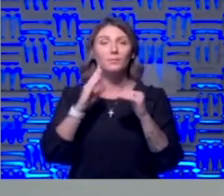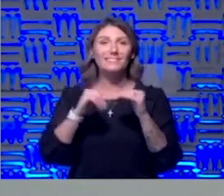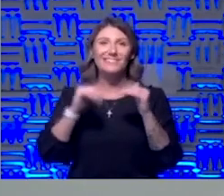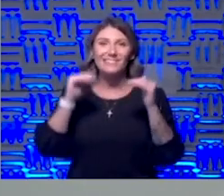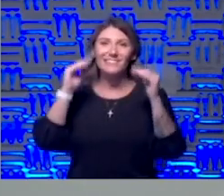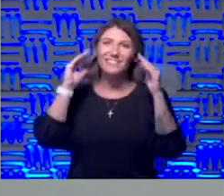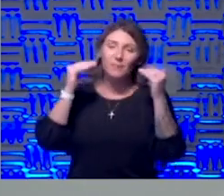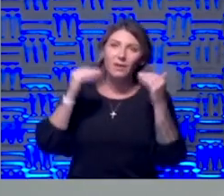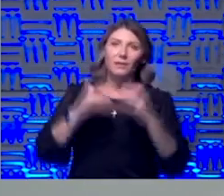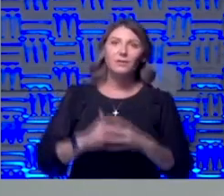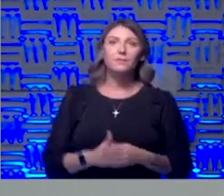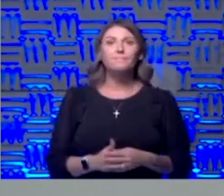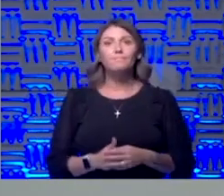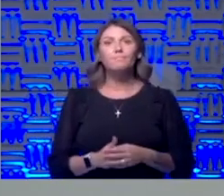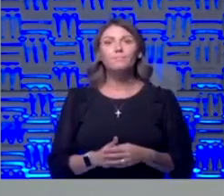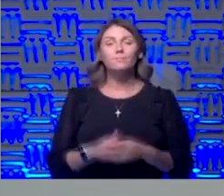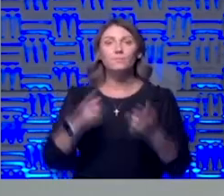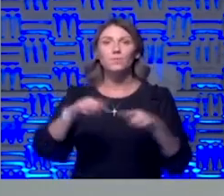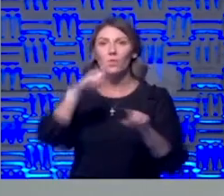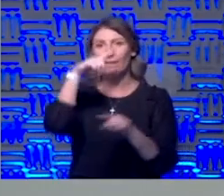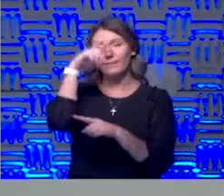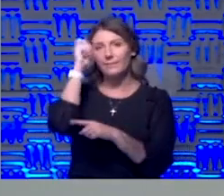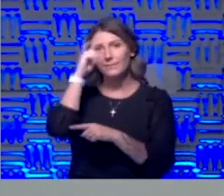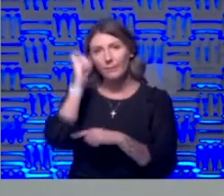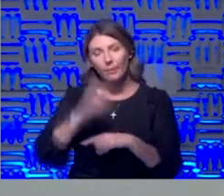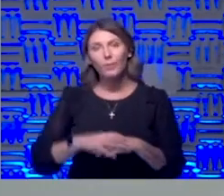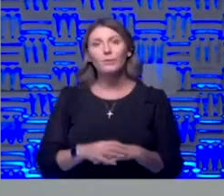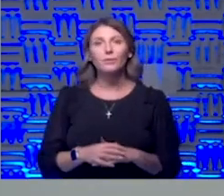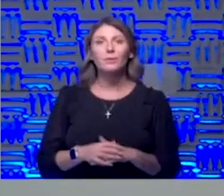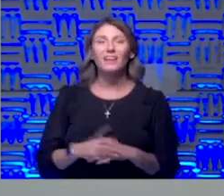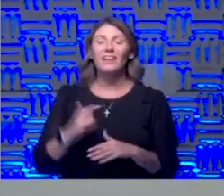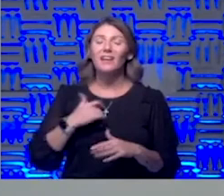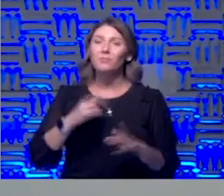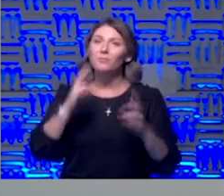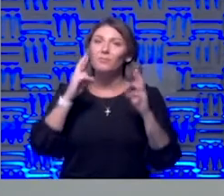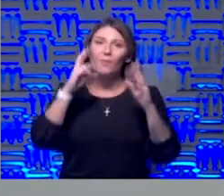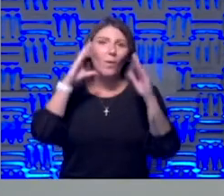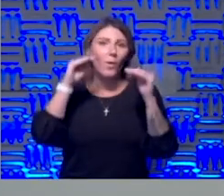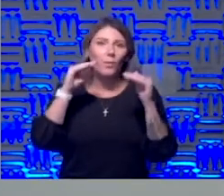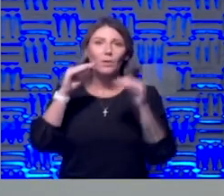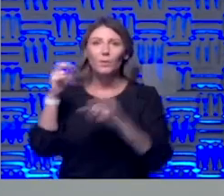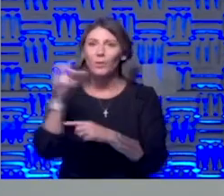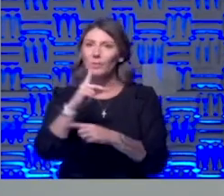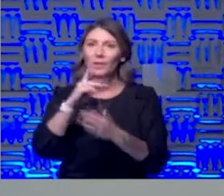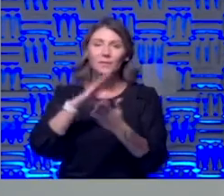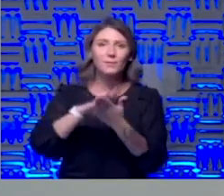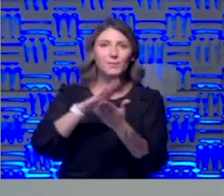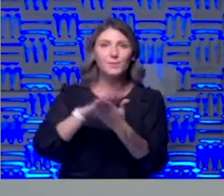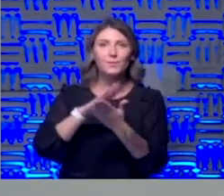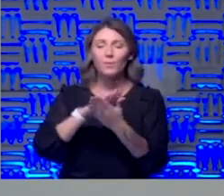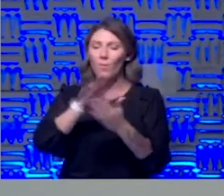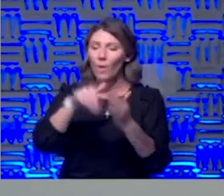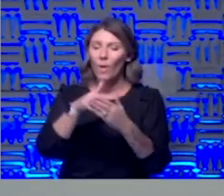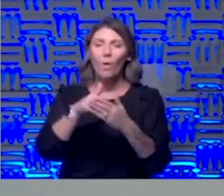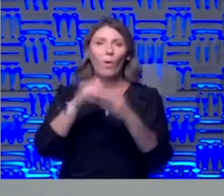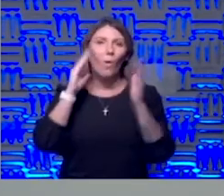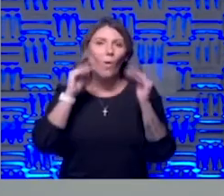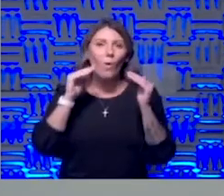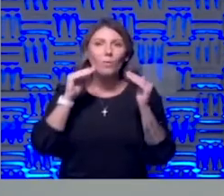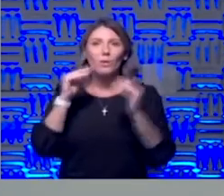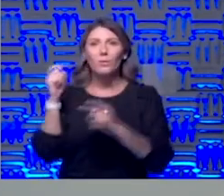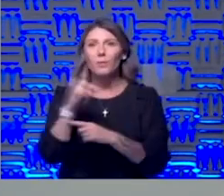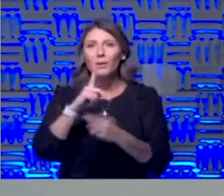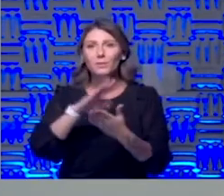um in the summer and i'm hoping that going back to school we we're all hoping that going back to school